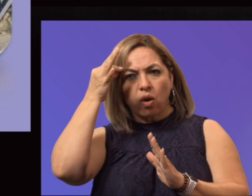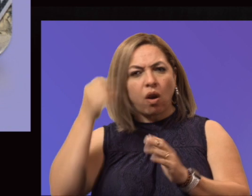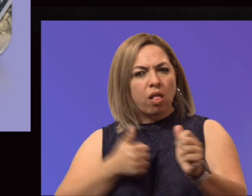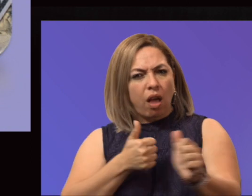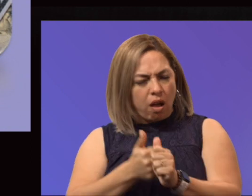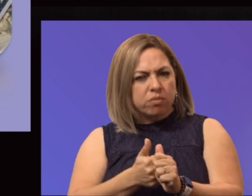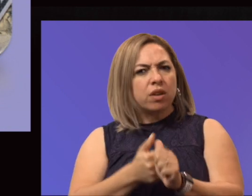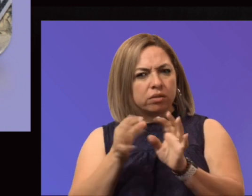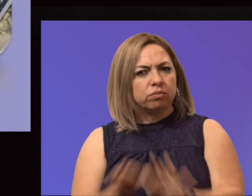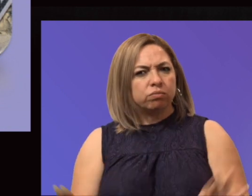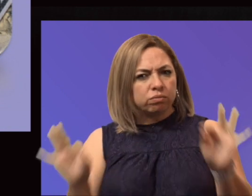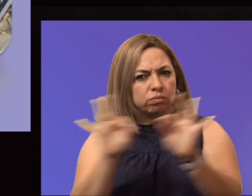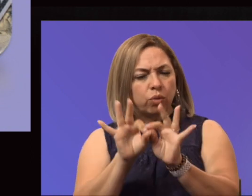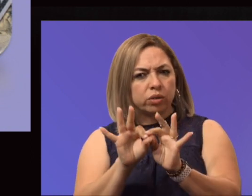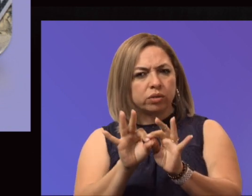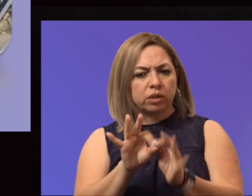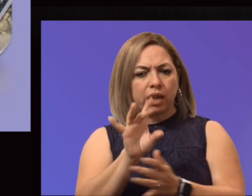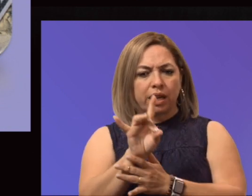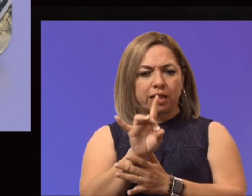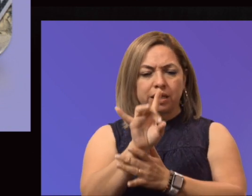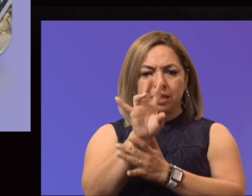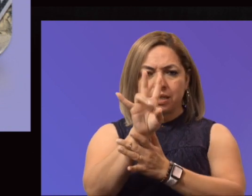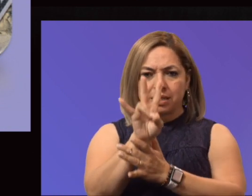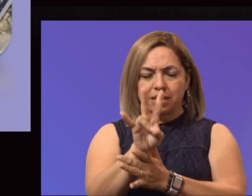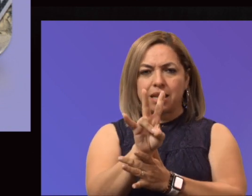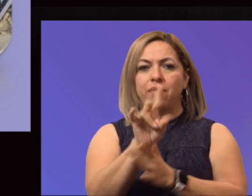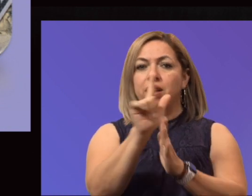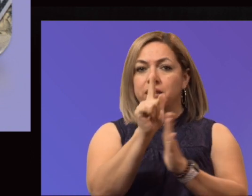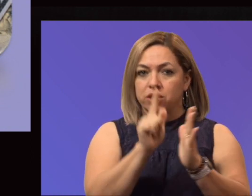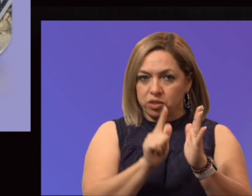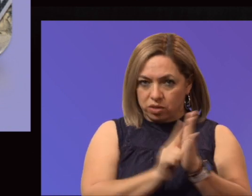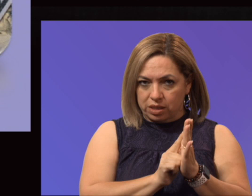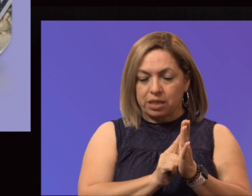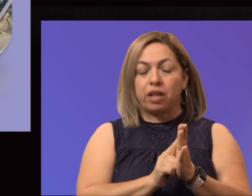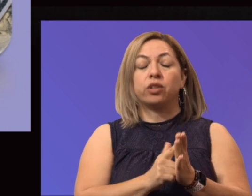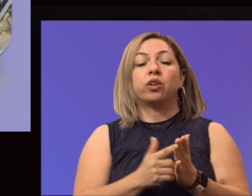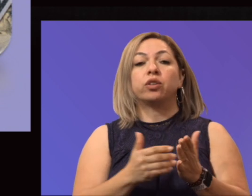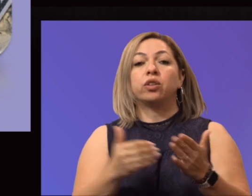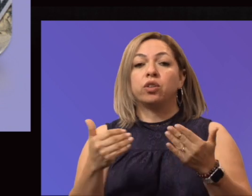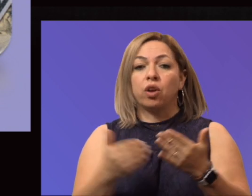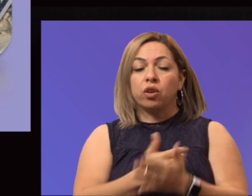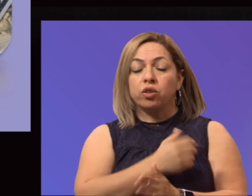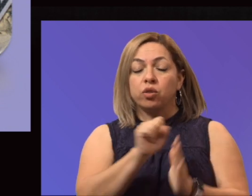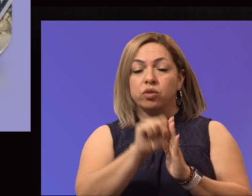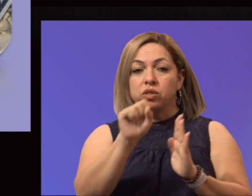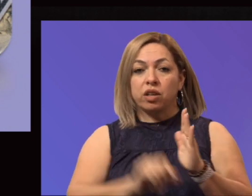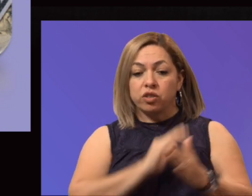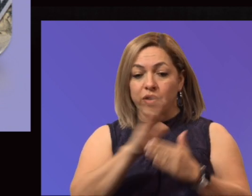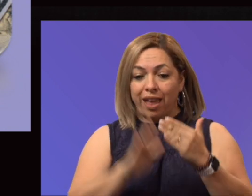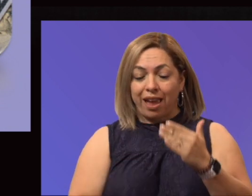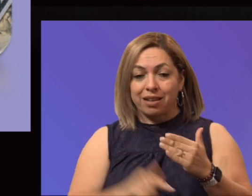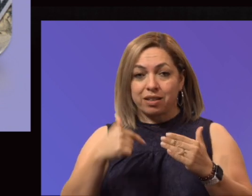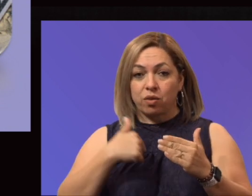First, the 87th legislature, the regular session has ended. We've had two special. We're about to start a third special session. But